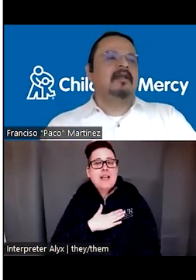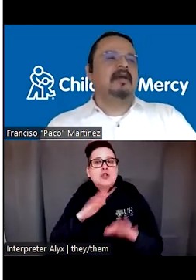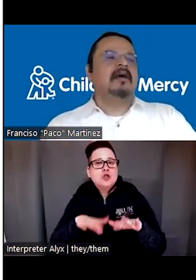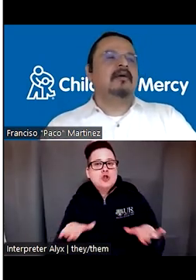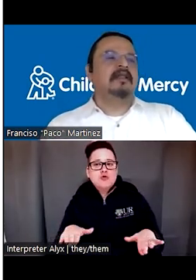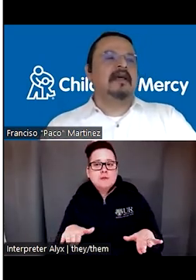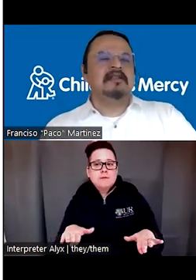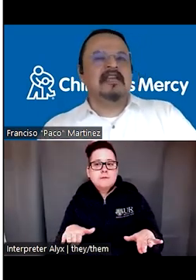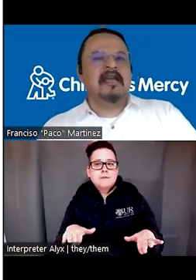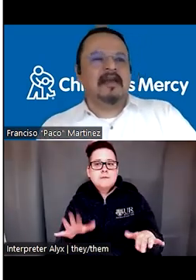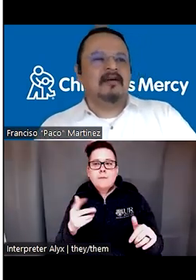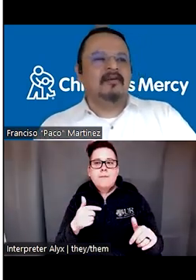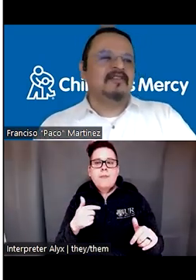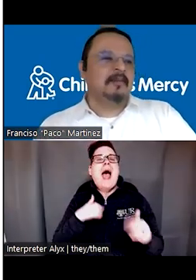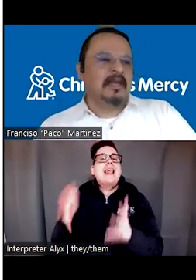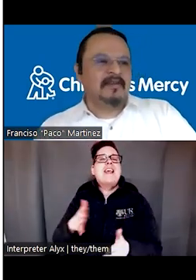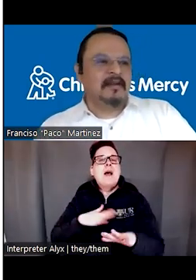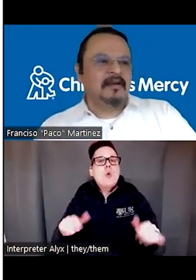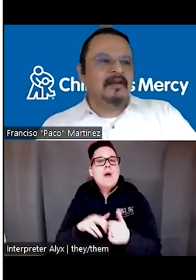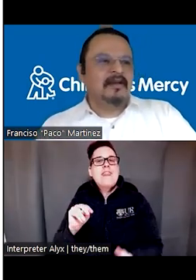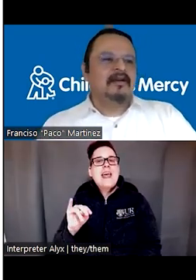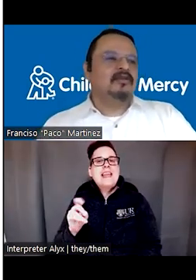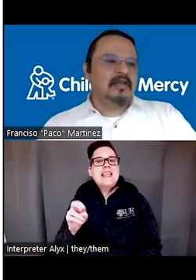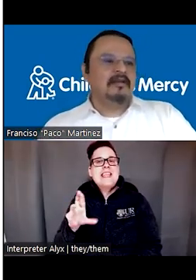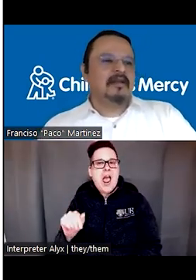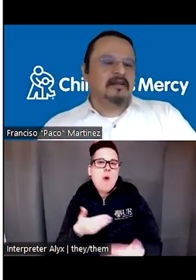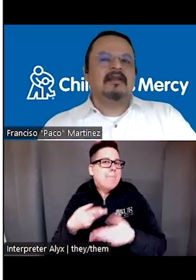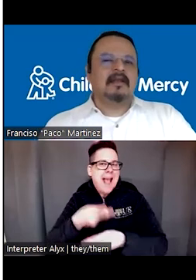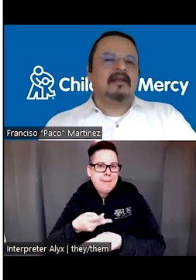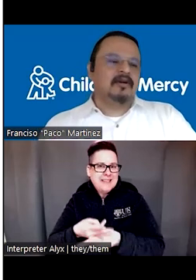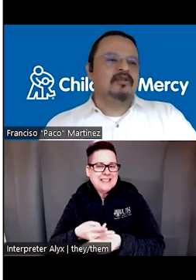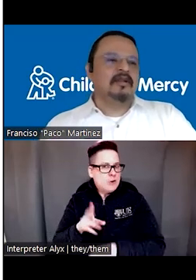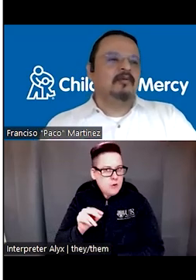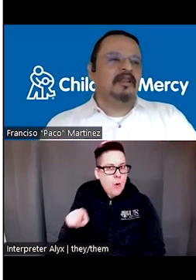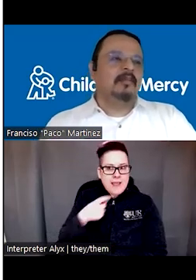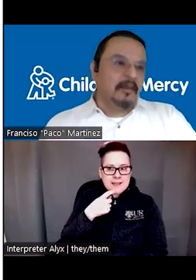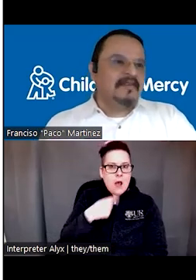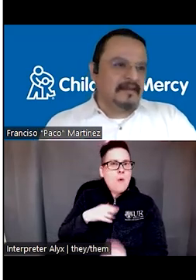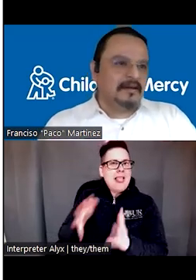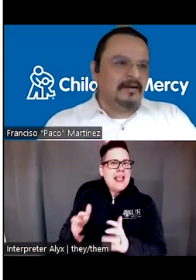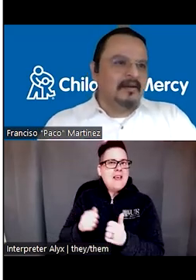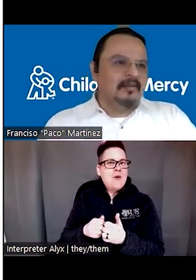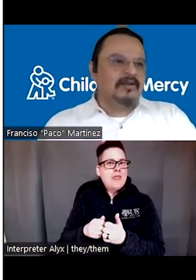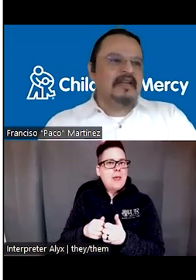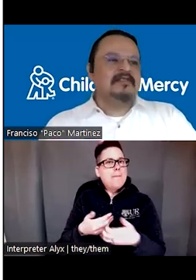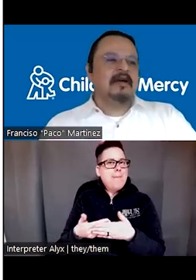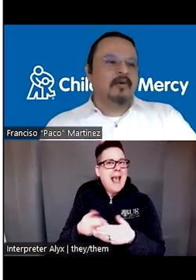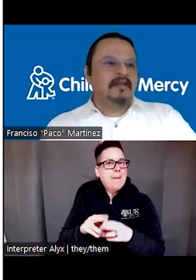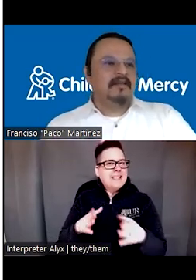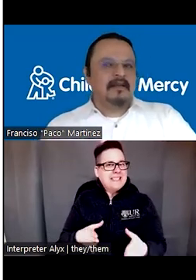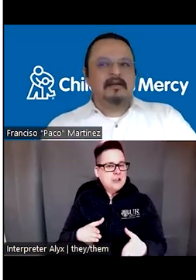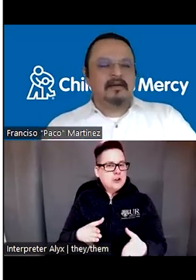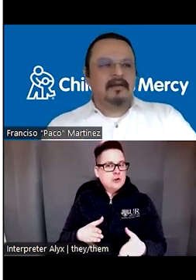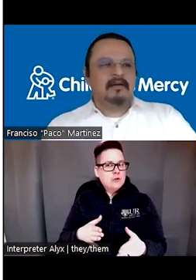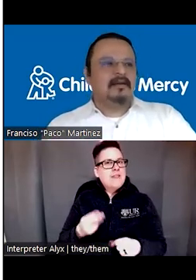with, uh, with a Niñera, which is a babysitter. They're going to tell you that they, they are going to live with the babysitter because that's a